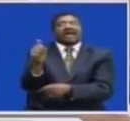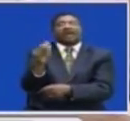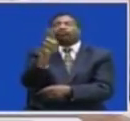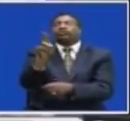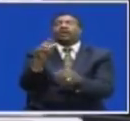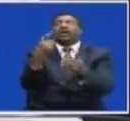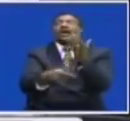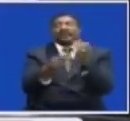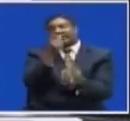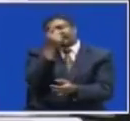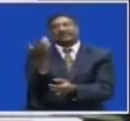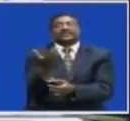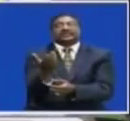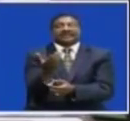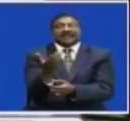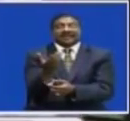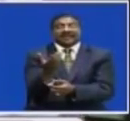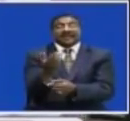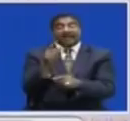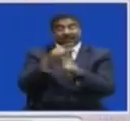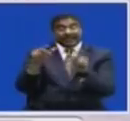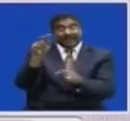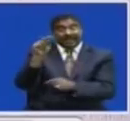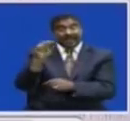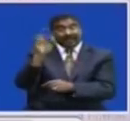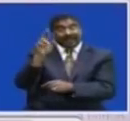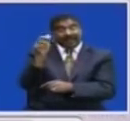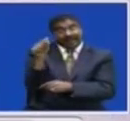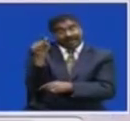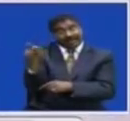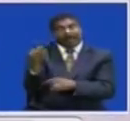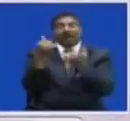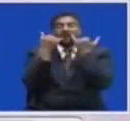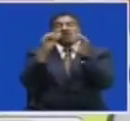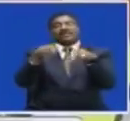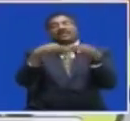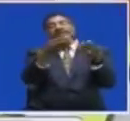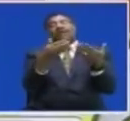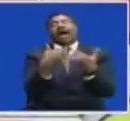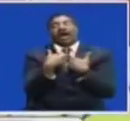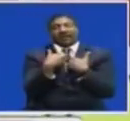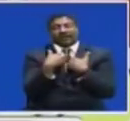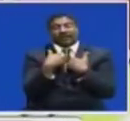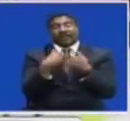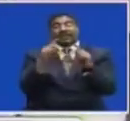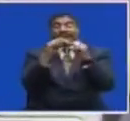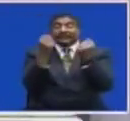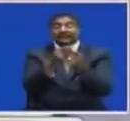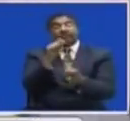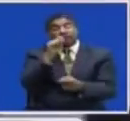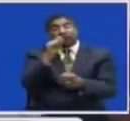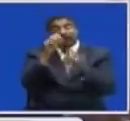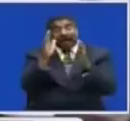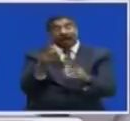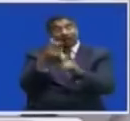But now NRFA is making information available A team of journalists from Lusaka led